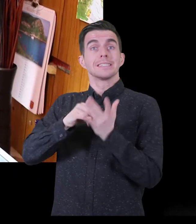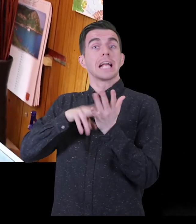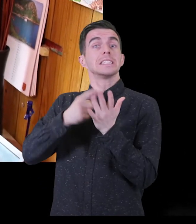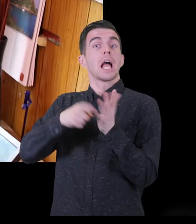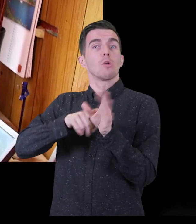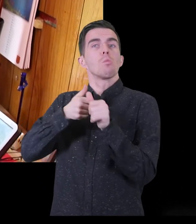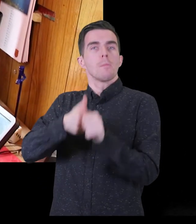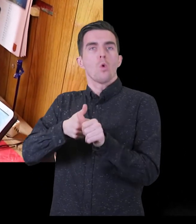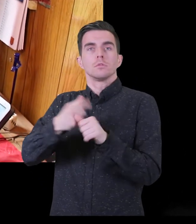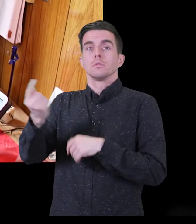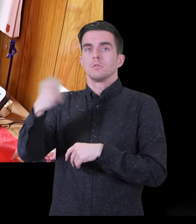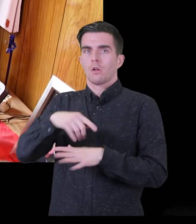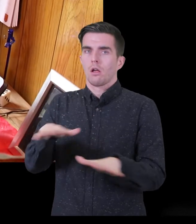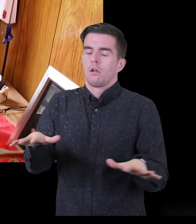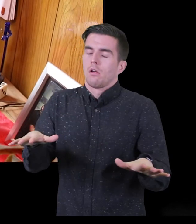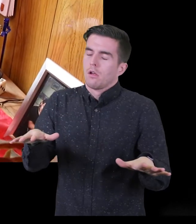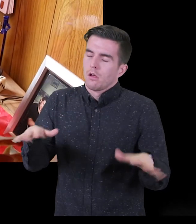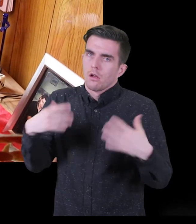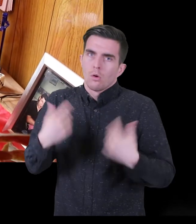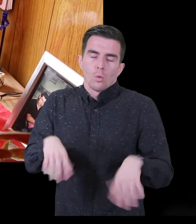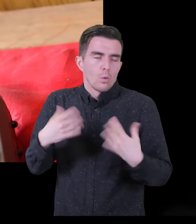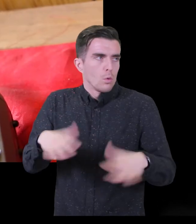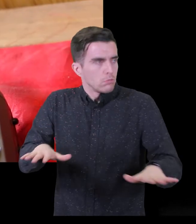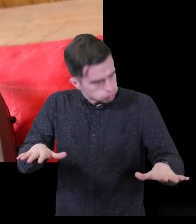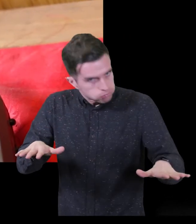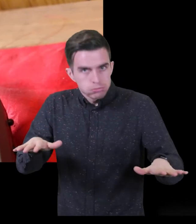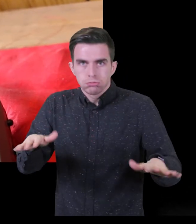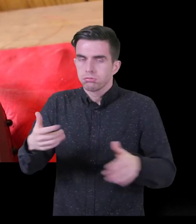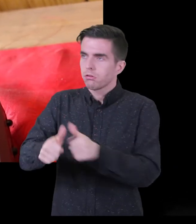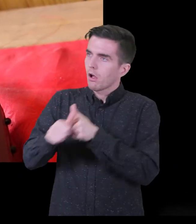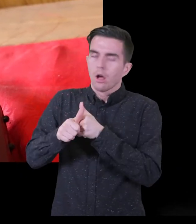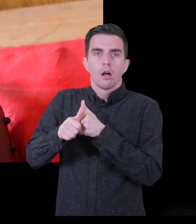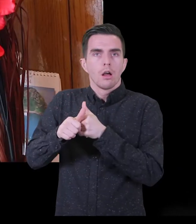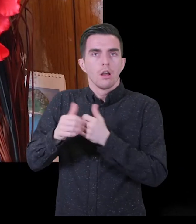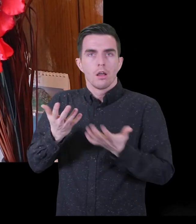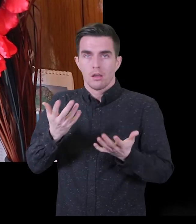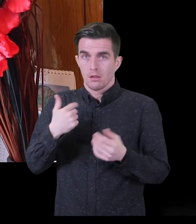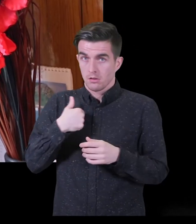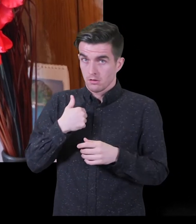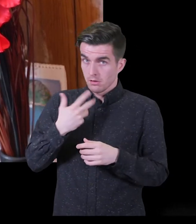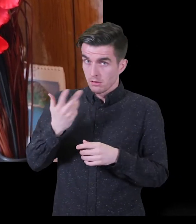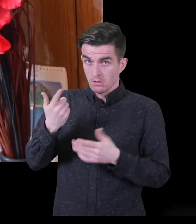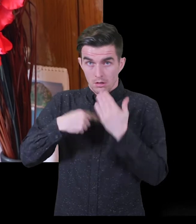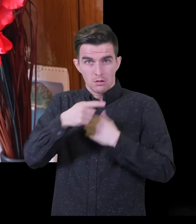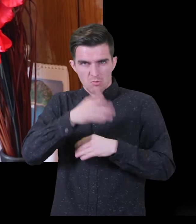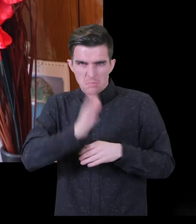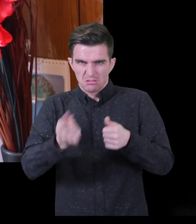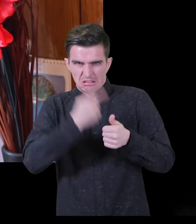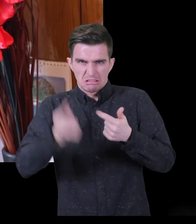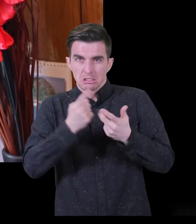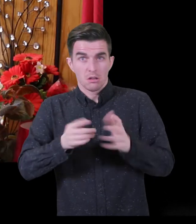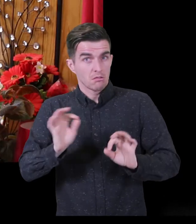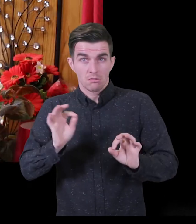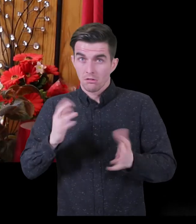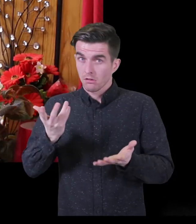one to help me. And it was just like, what am I going to do? When sensory support came out they were tremendous, absolutely